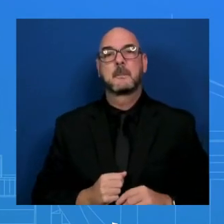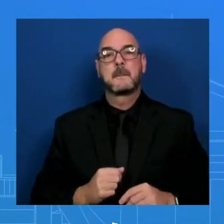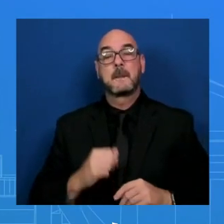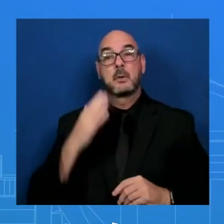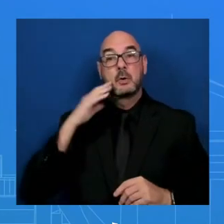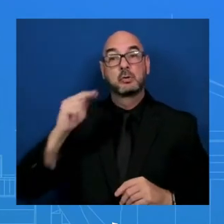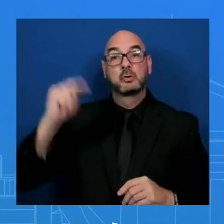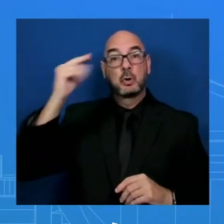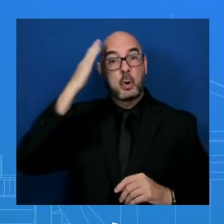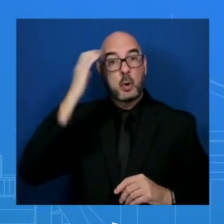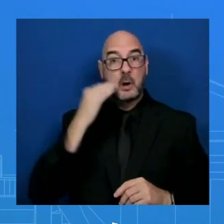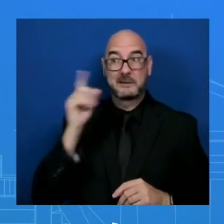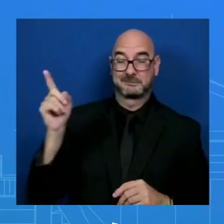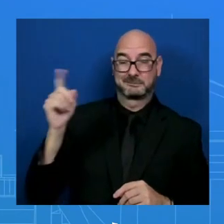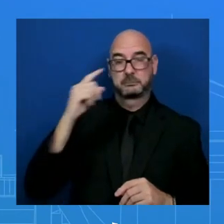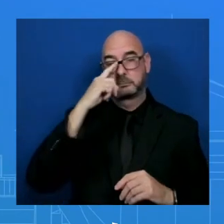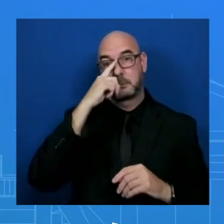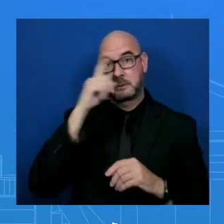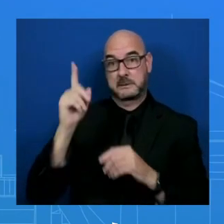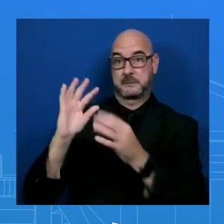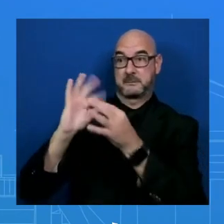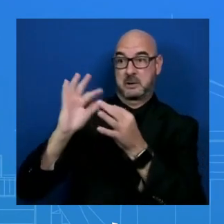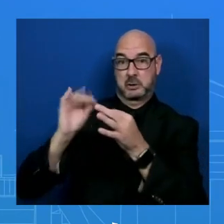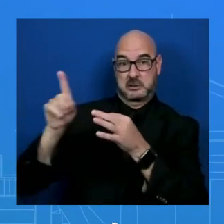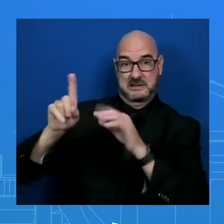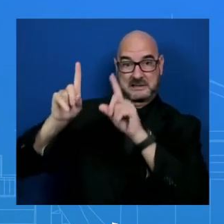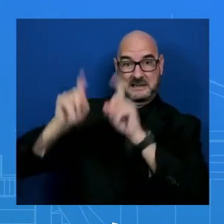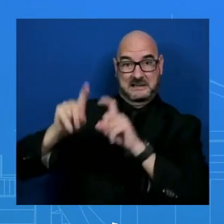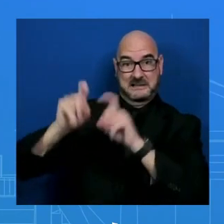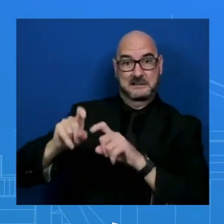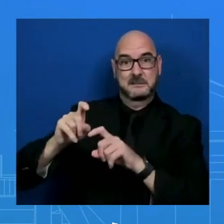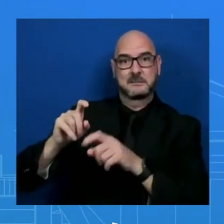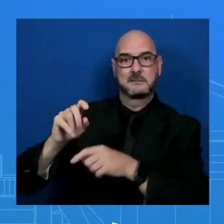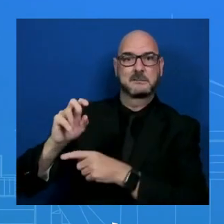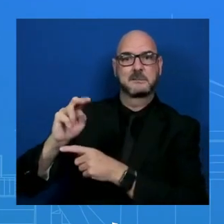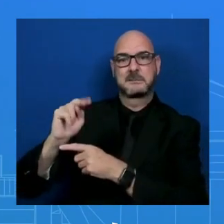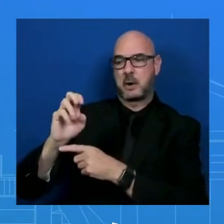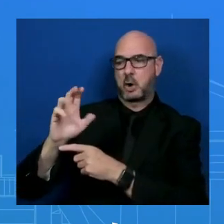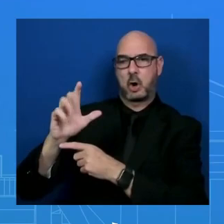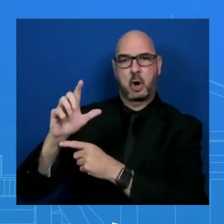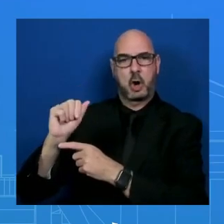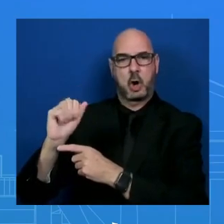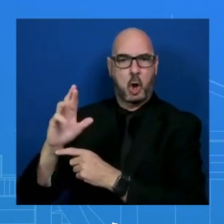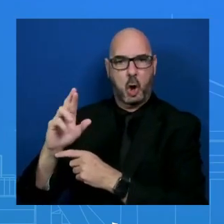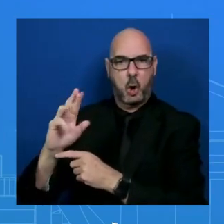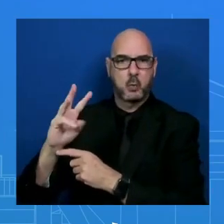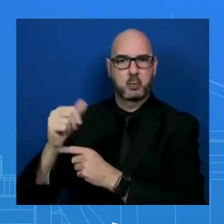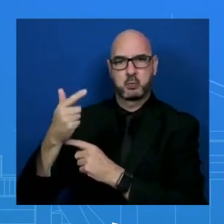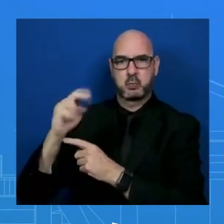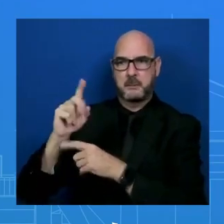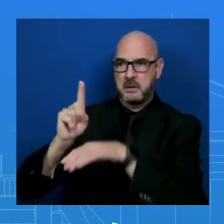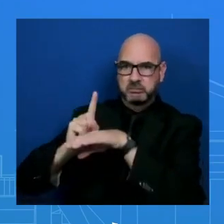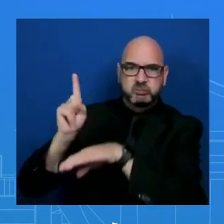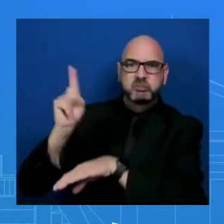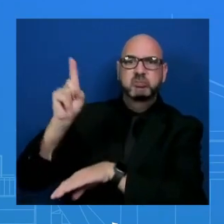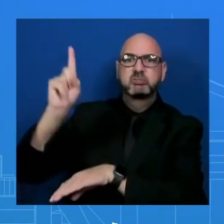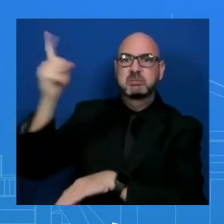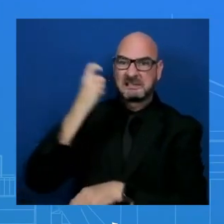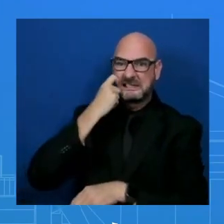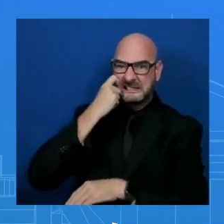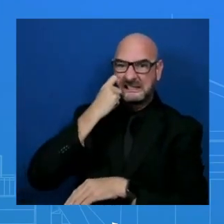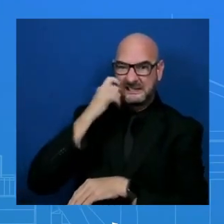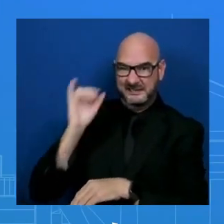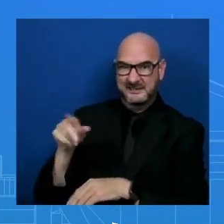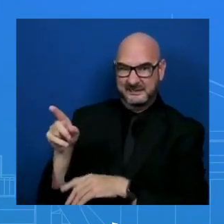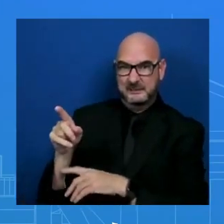tested tactical nuclear weapons by launching missiles. How is the U.S. analyzing